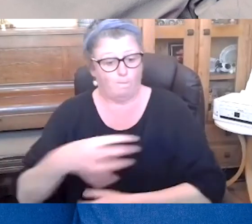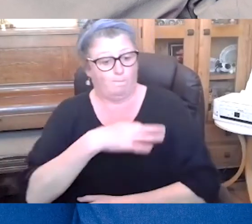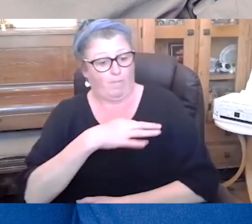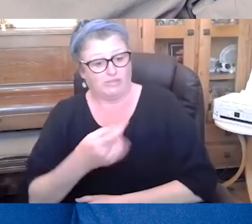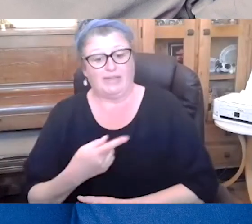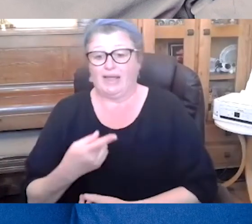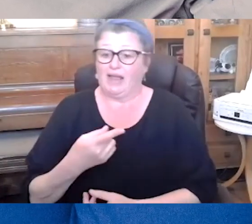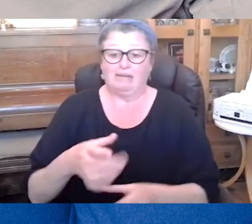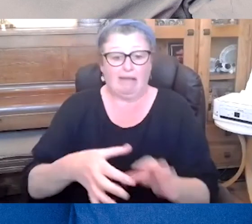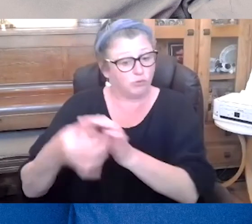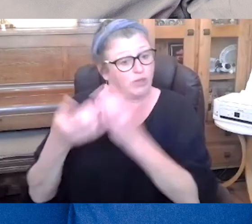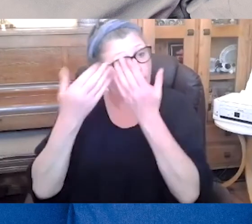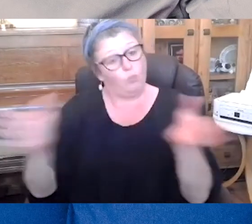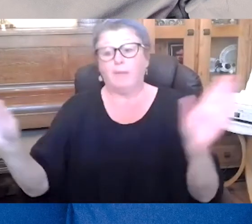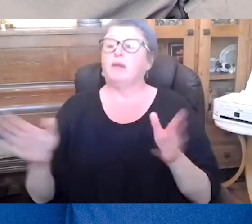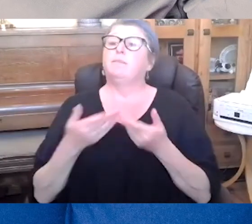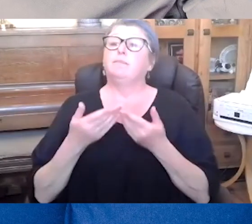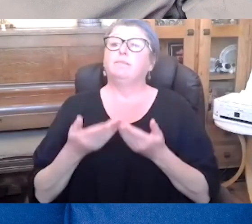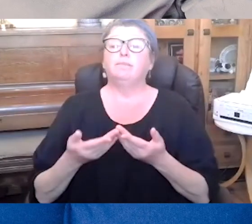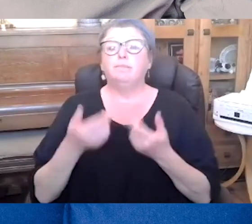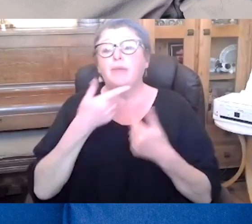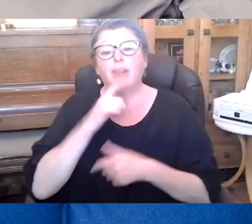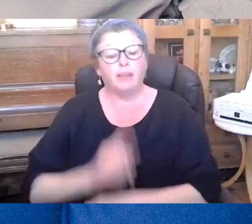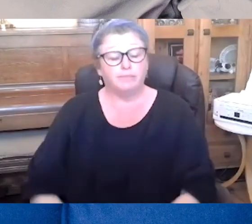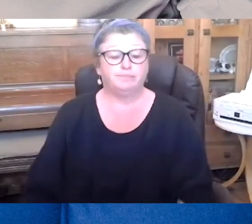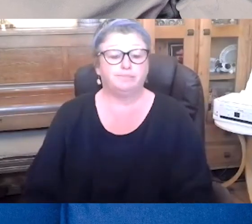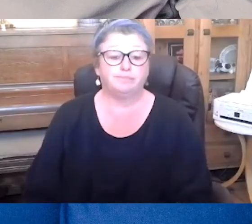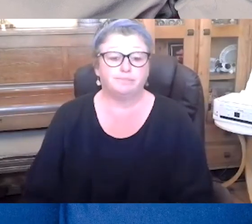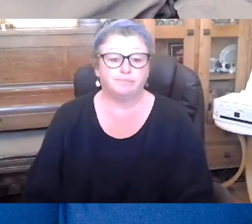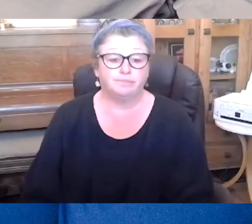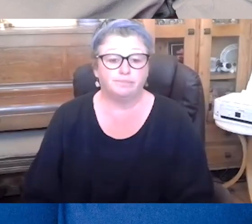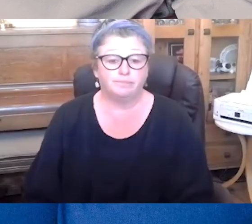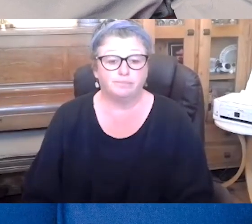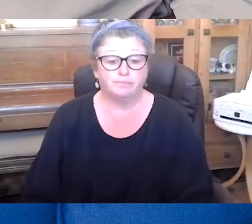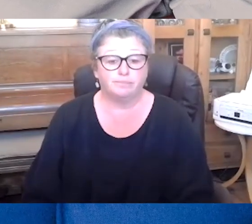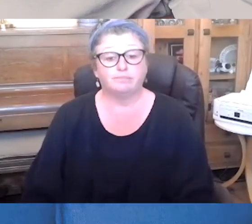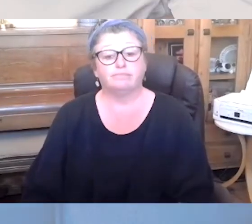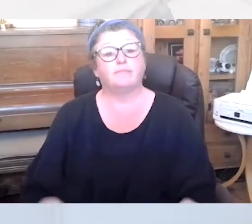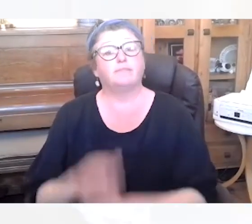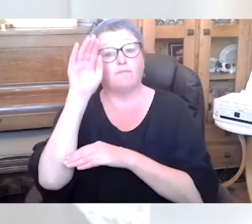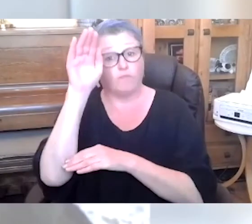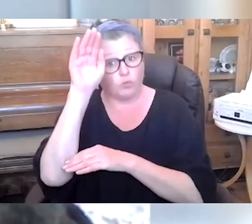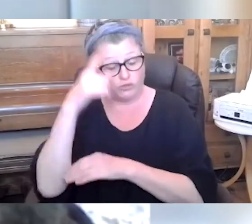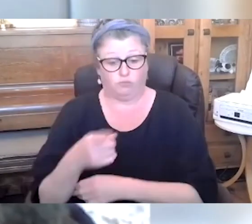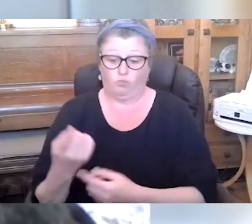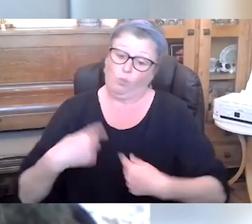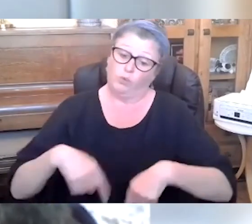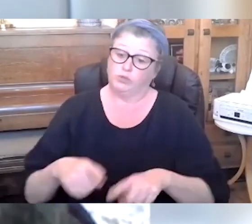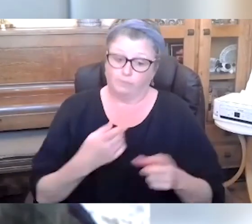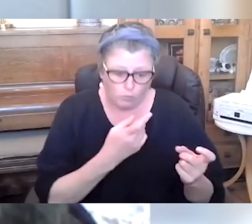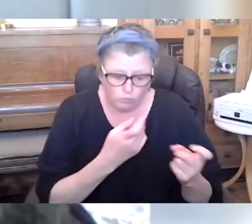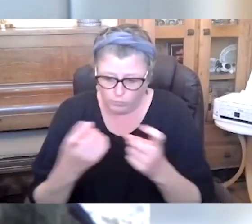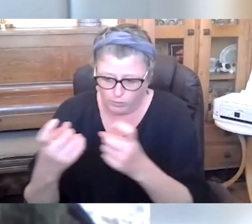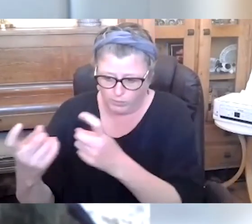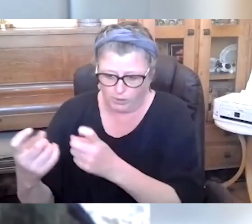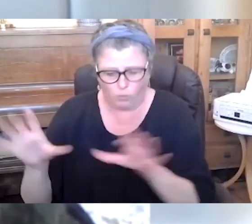Looking to the future, we will also be recruiting a cohort of Tempo Time Credit in Cymru ambassadors and we very much see their role